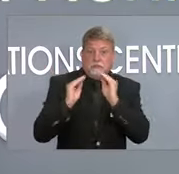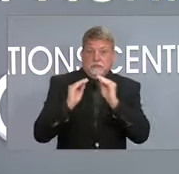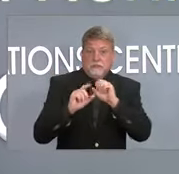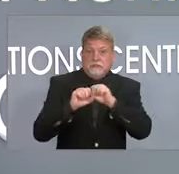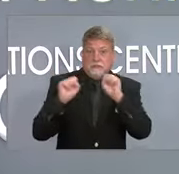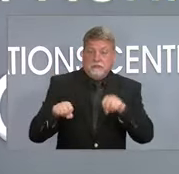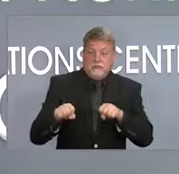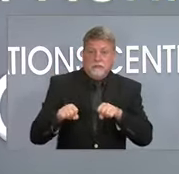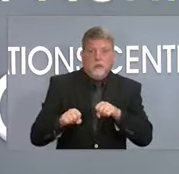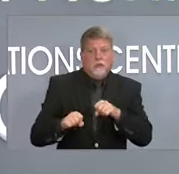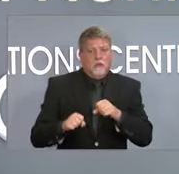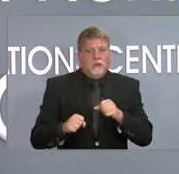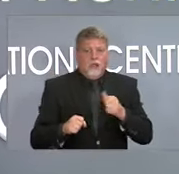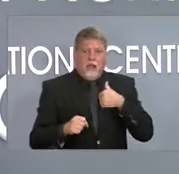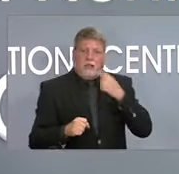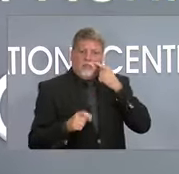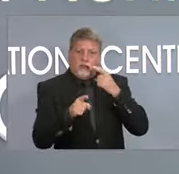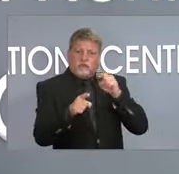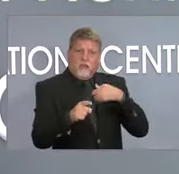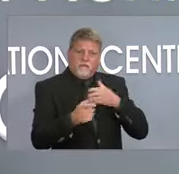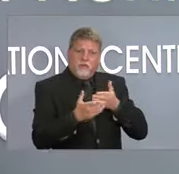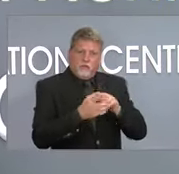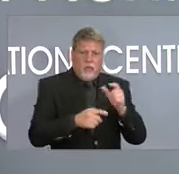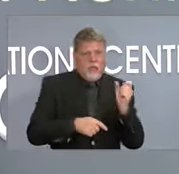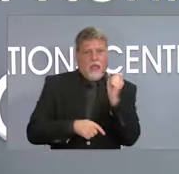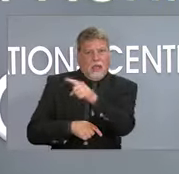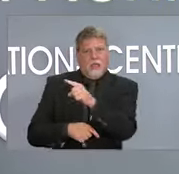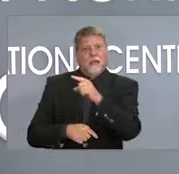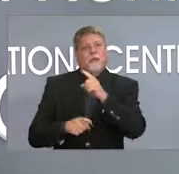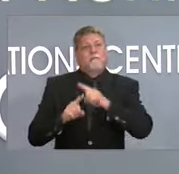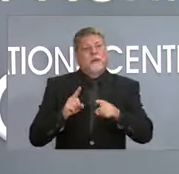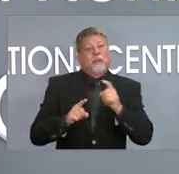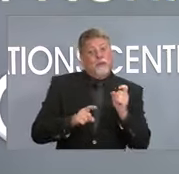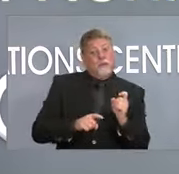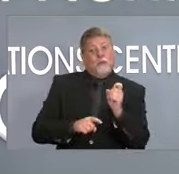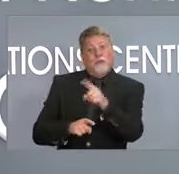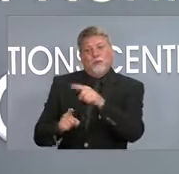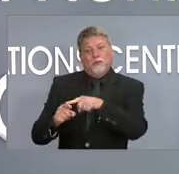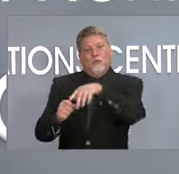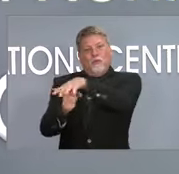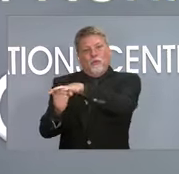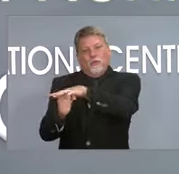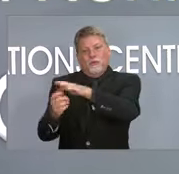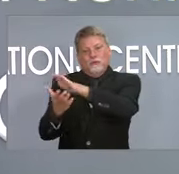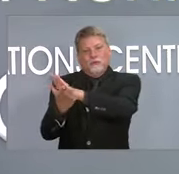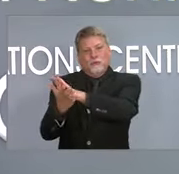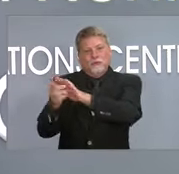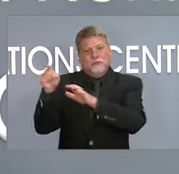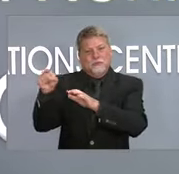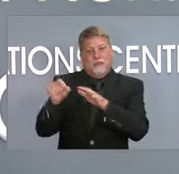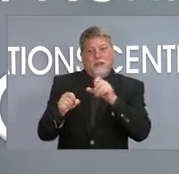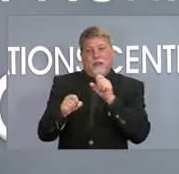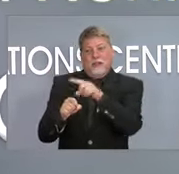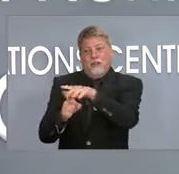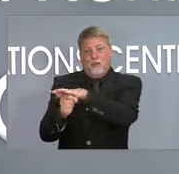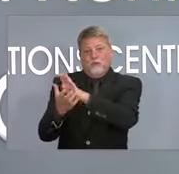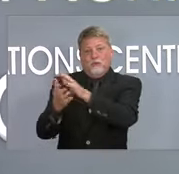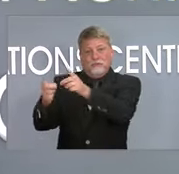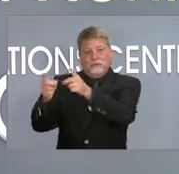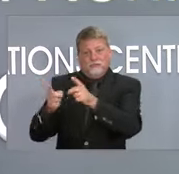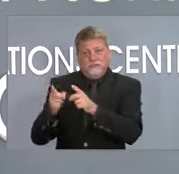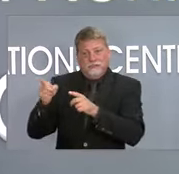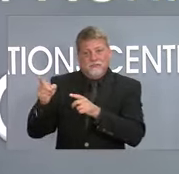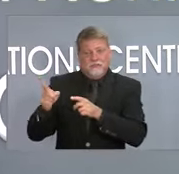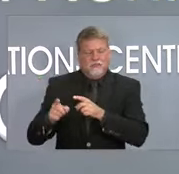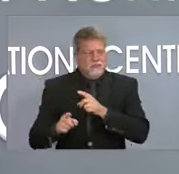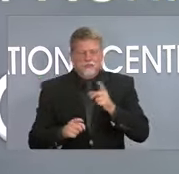school systems can make the decision to request a virtual option. But you don't see a role